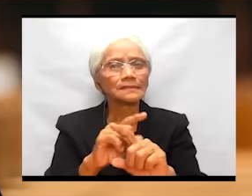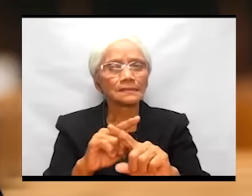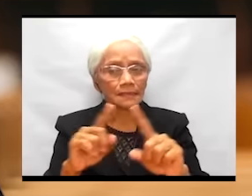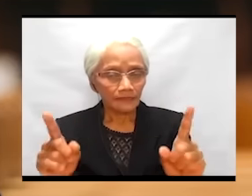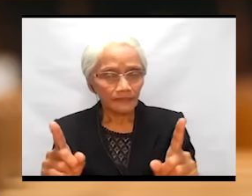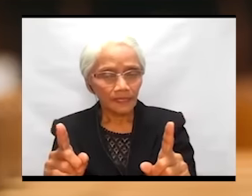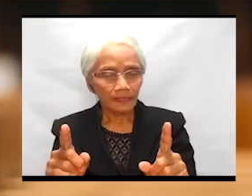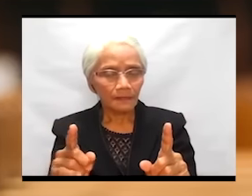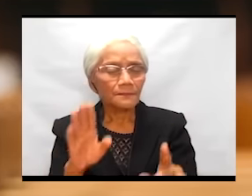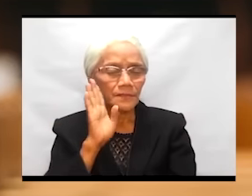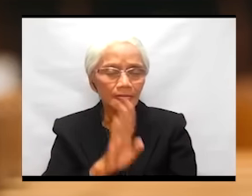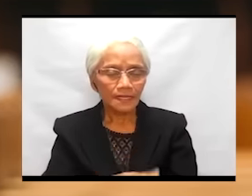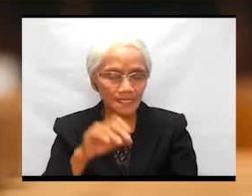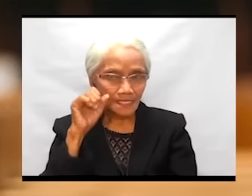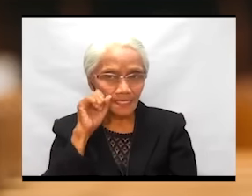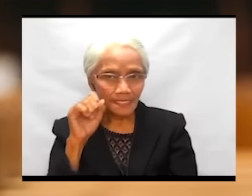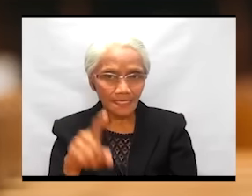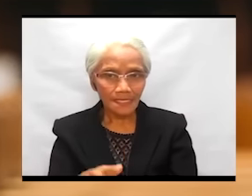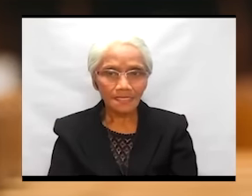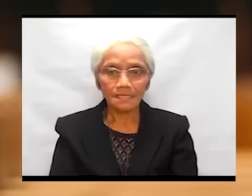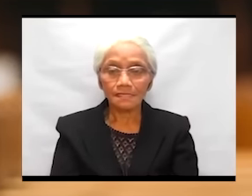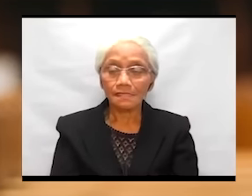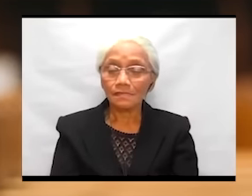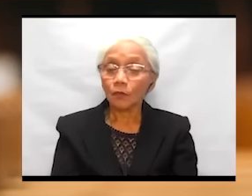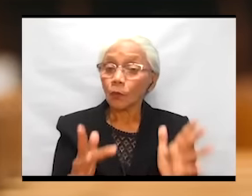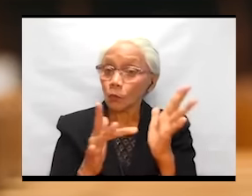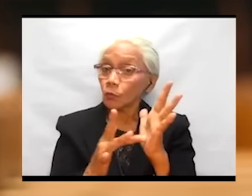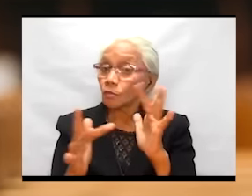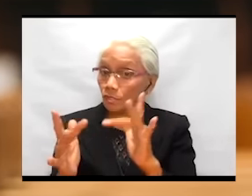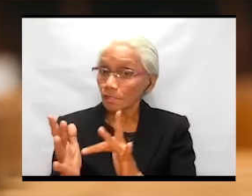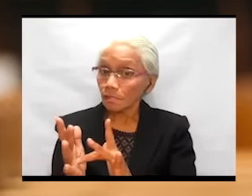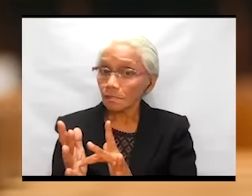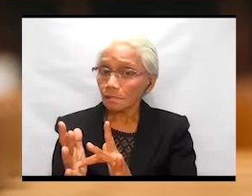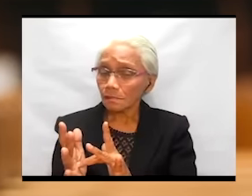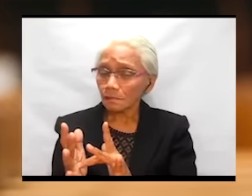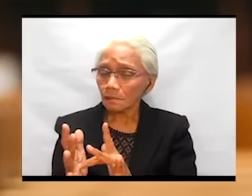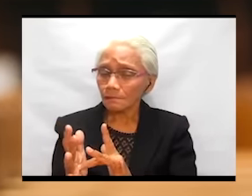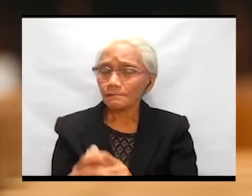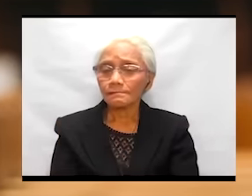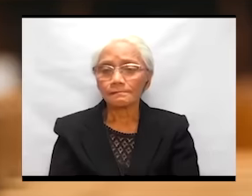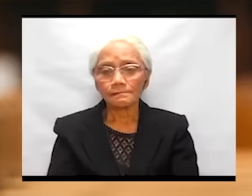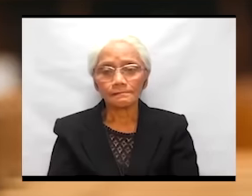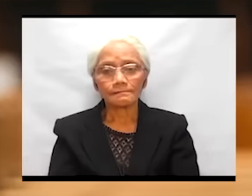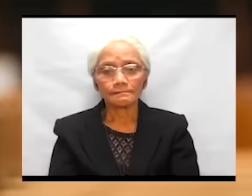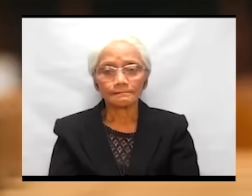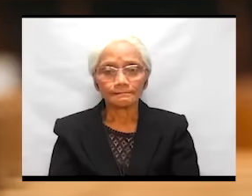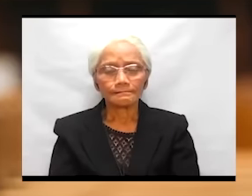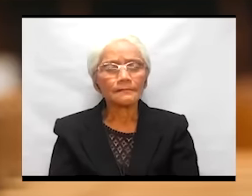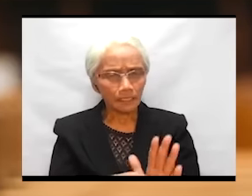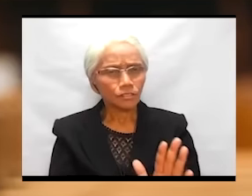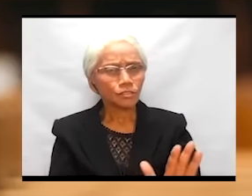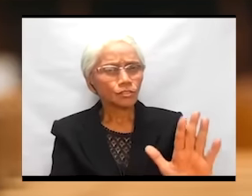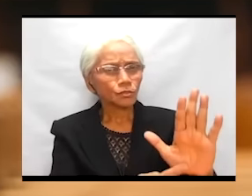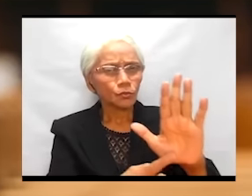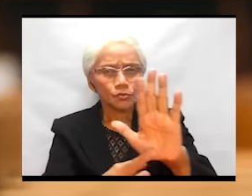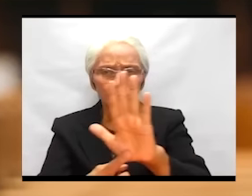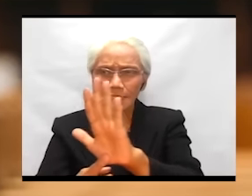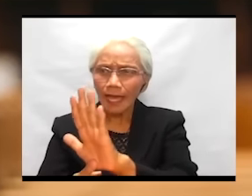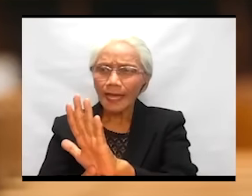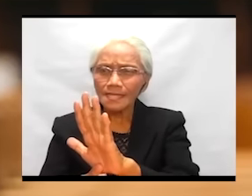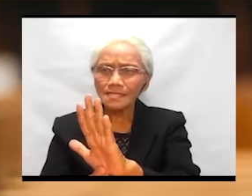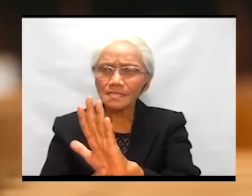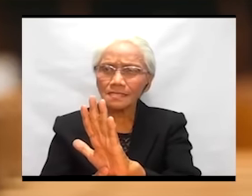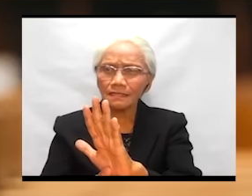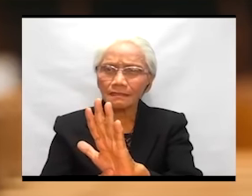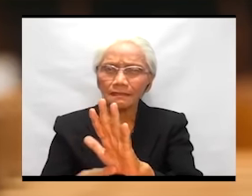to brothers and sisters. So Jesus, Jesus shows us